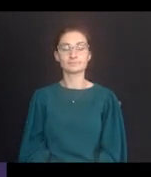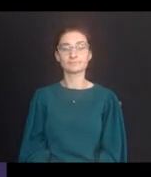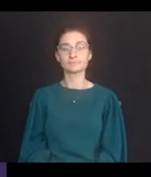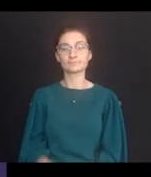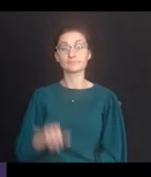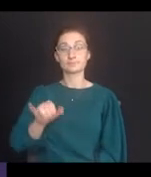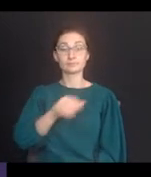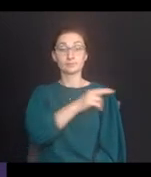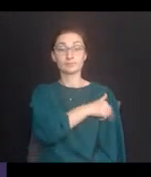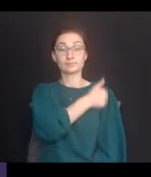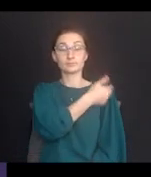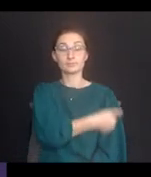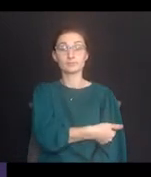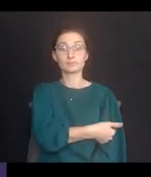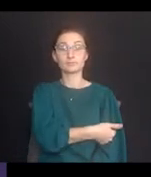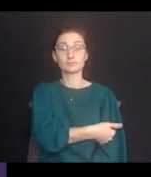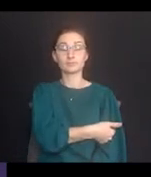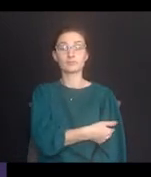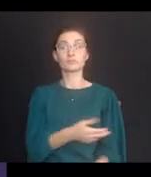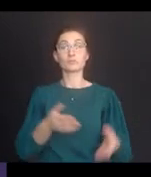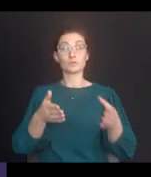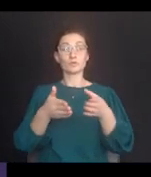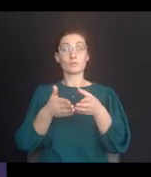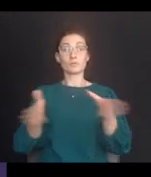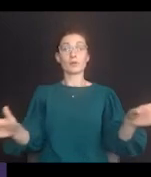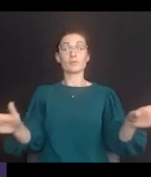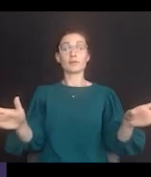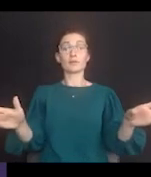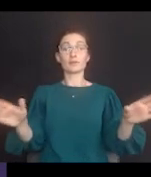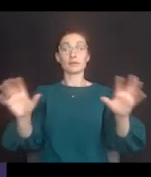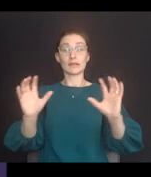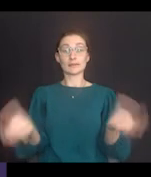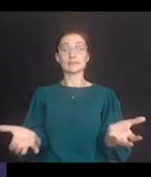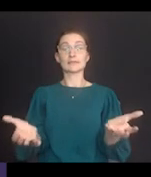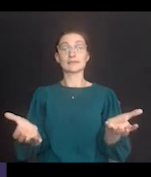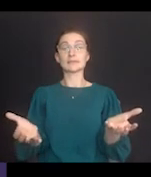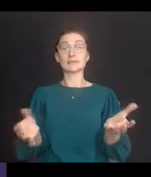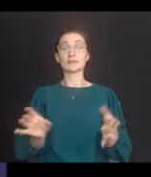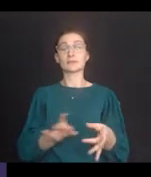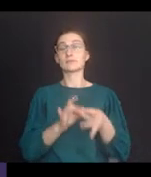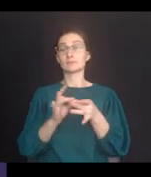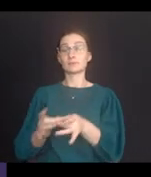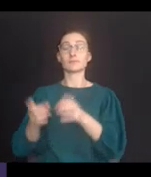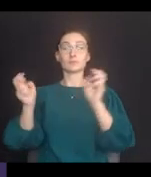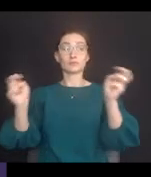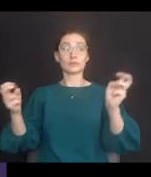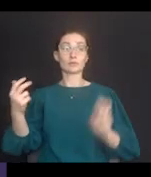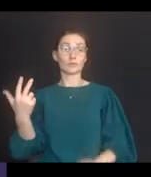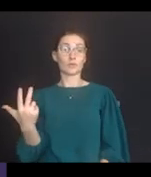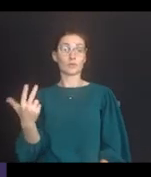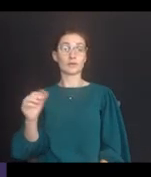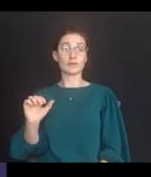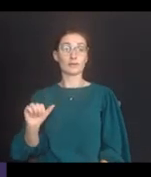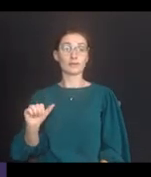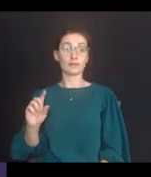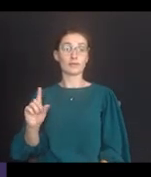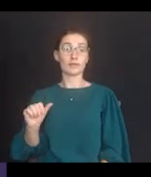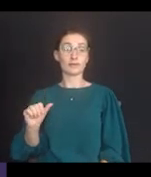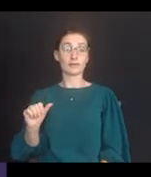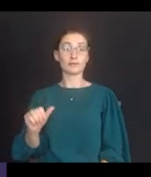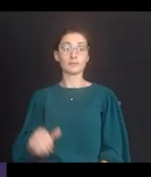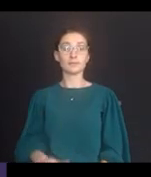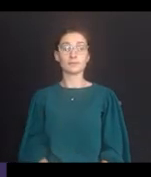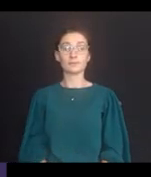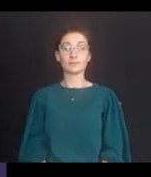This hospital was found to be a public entity under Title III or subject to Title III of the ADA.